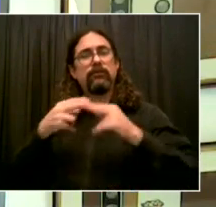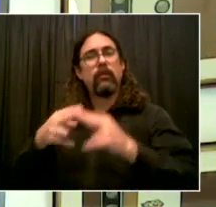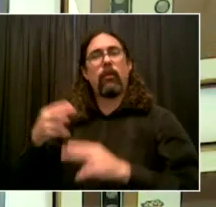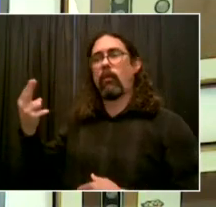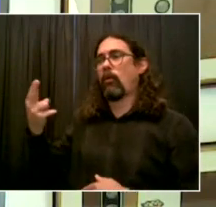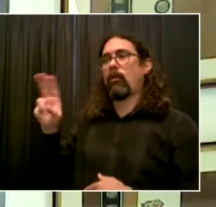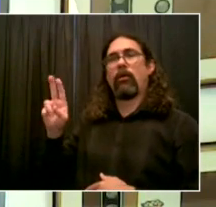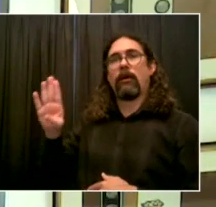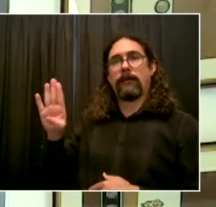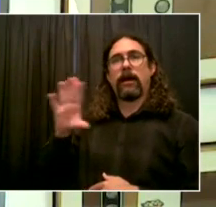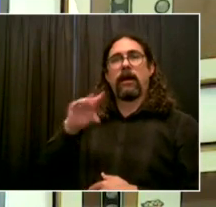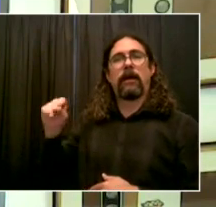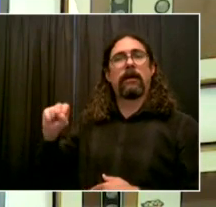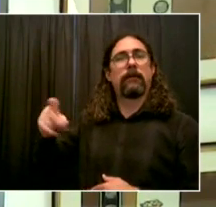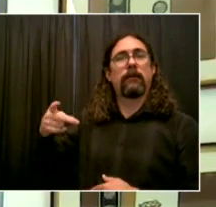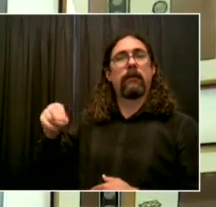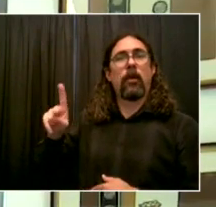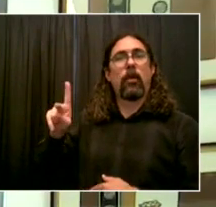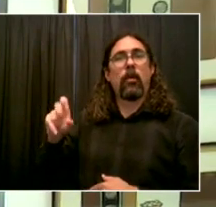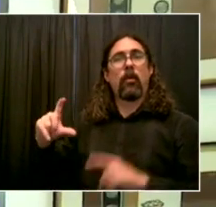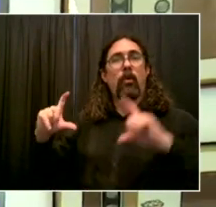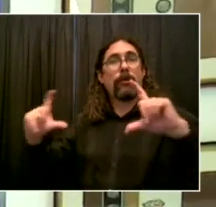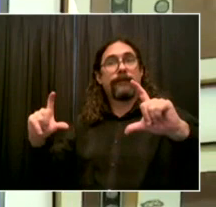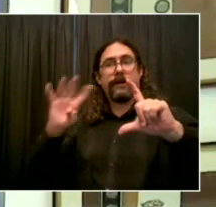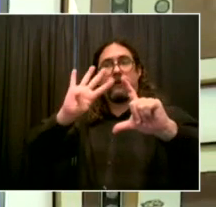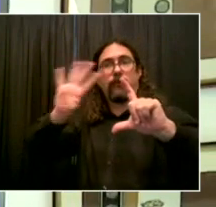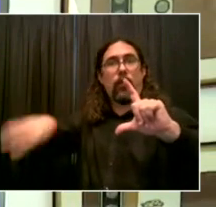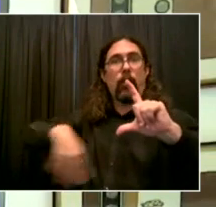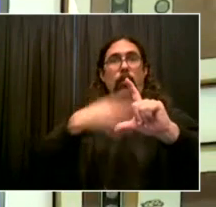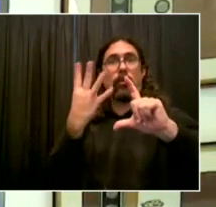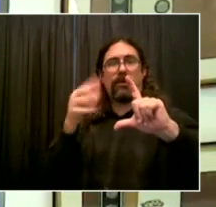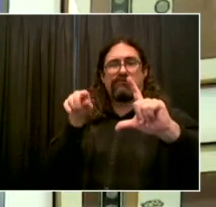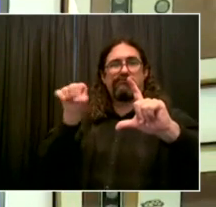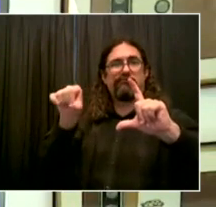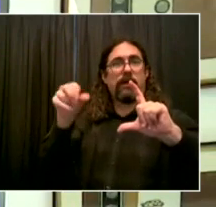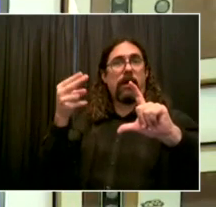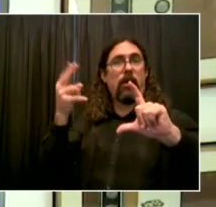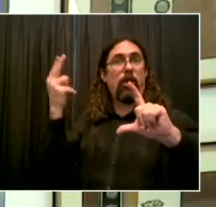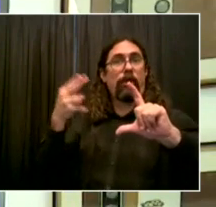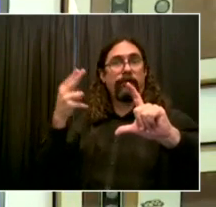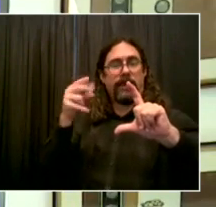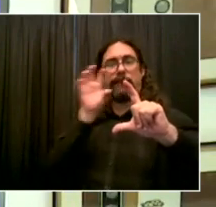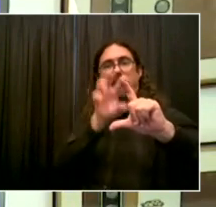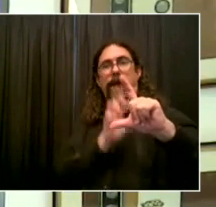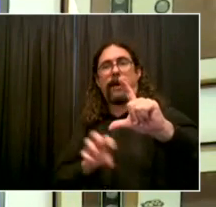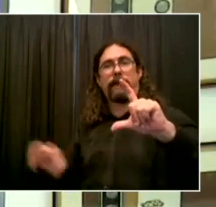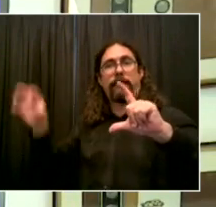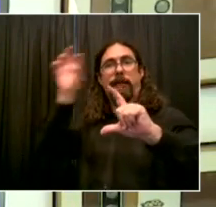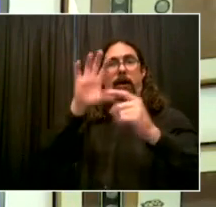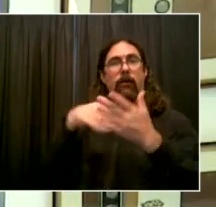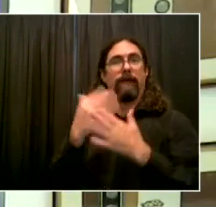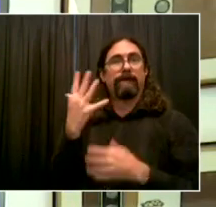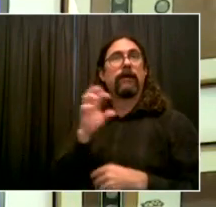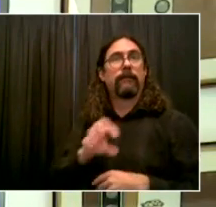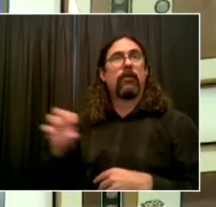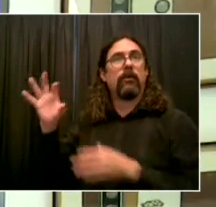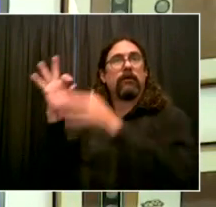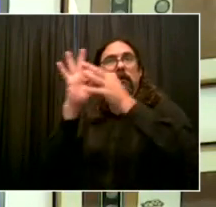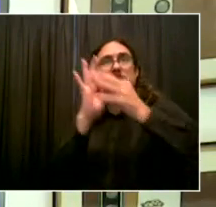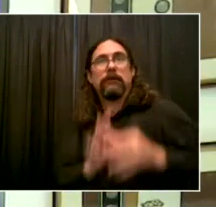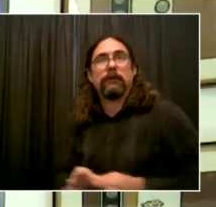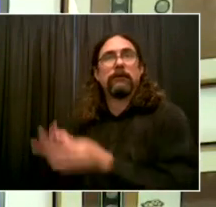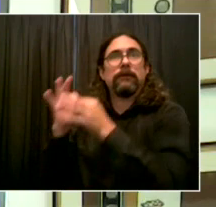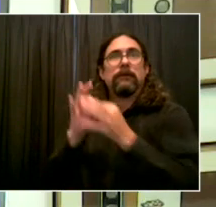determination to reducing the health disparities that you spoke about and Dr. Choksi spoke about as well, and that we all